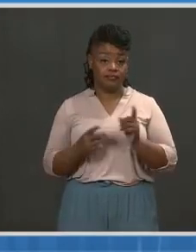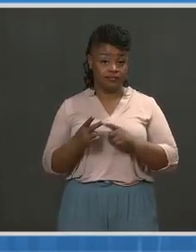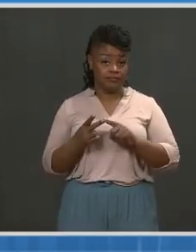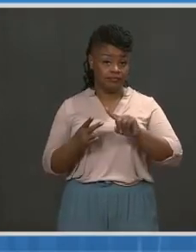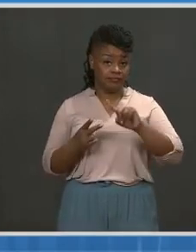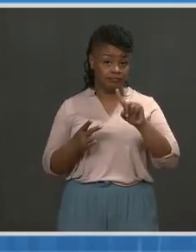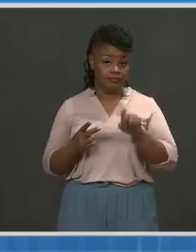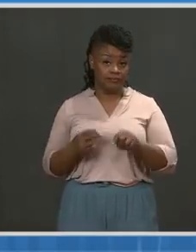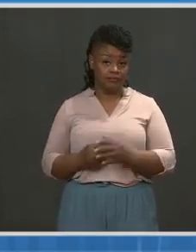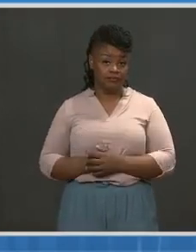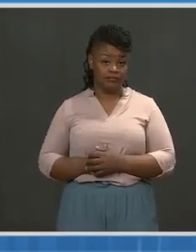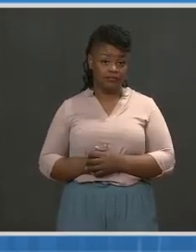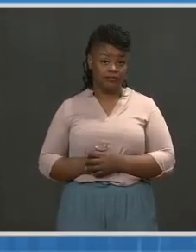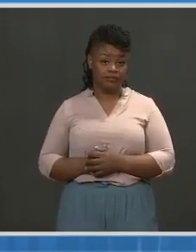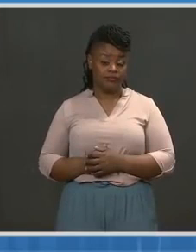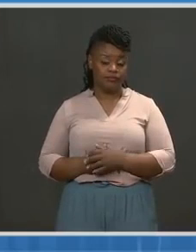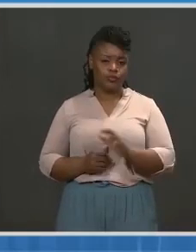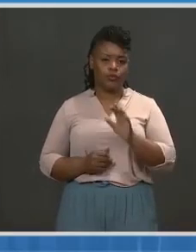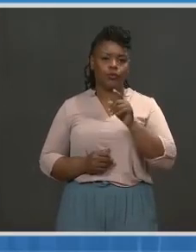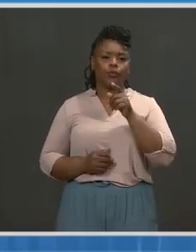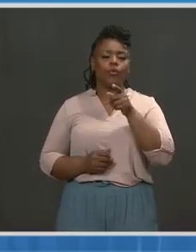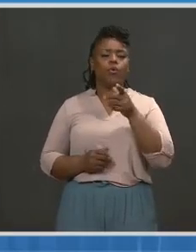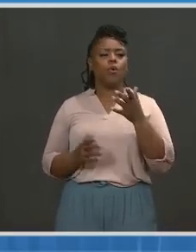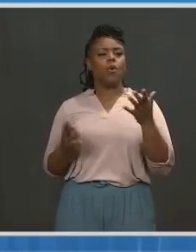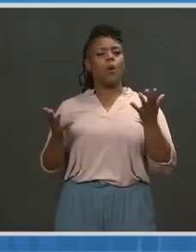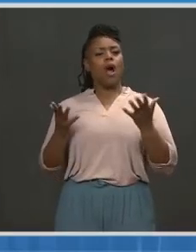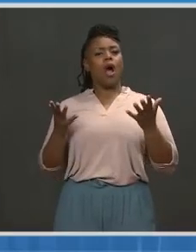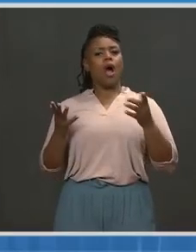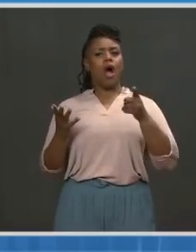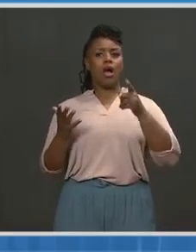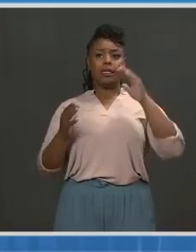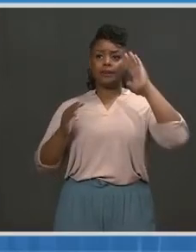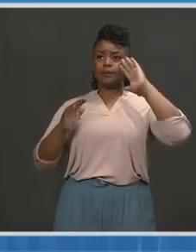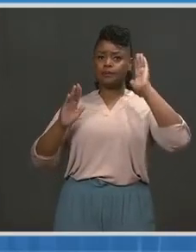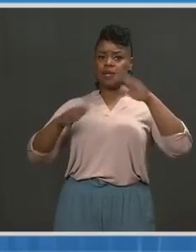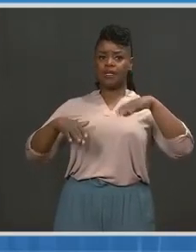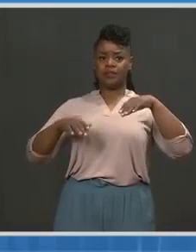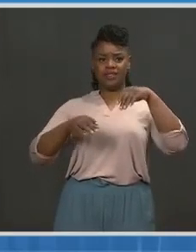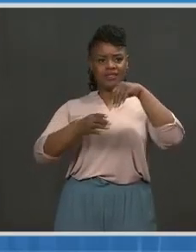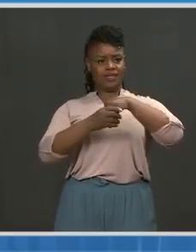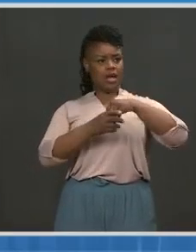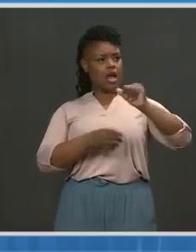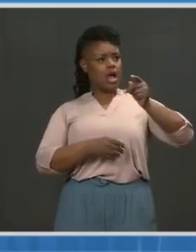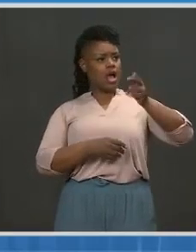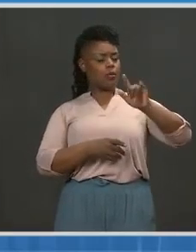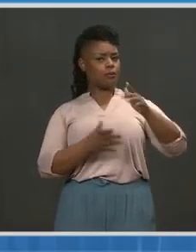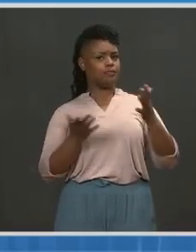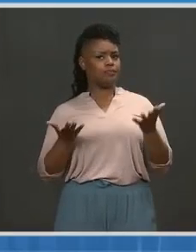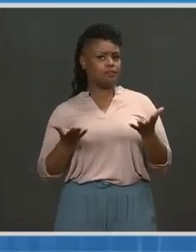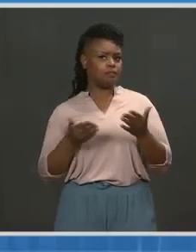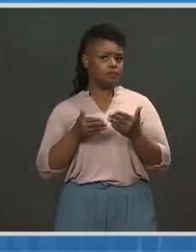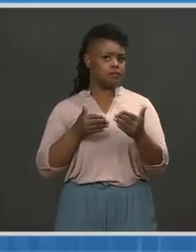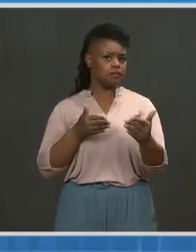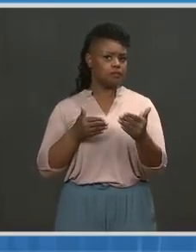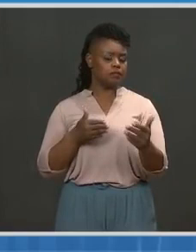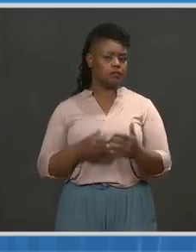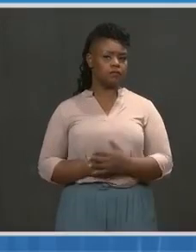Second question, which is on what to expect, I think you said in April.